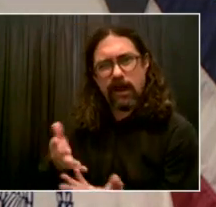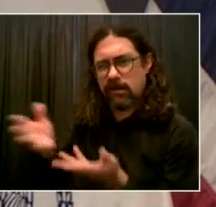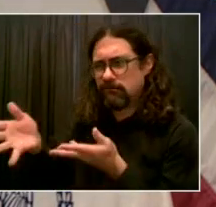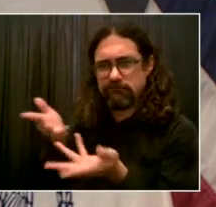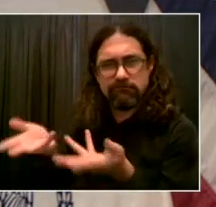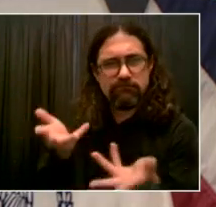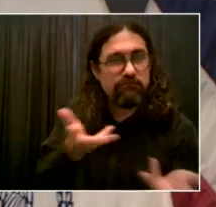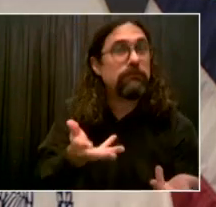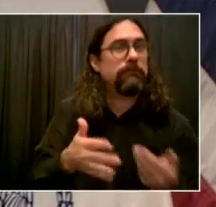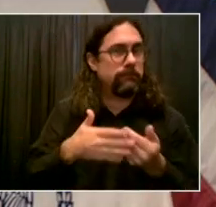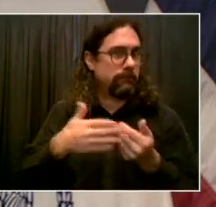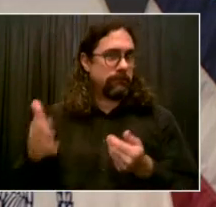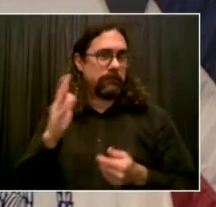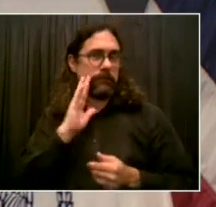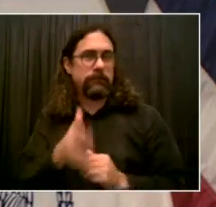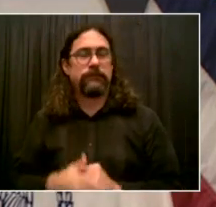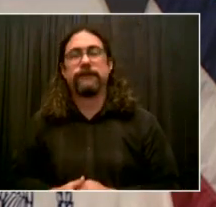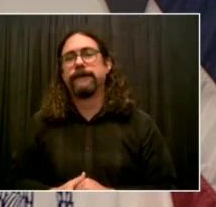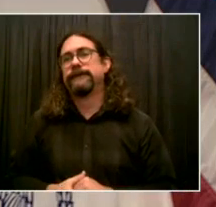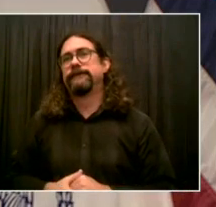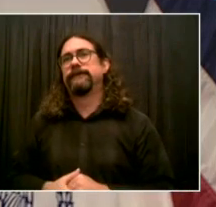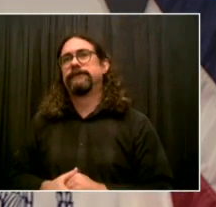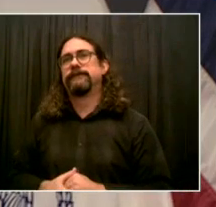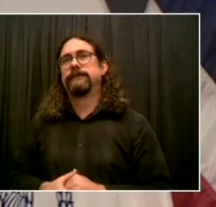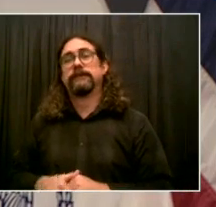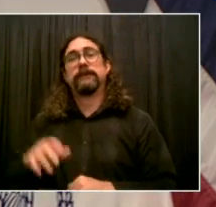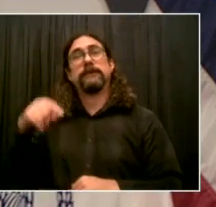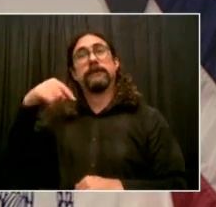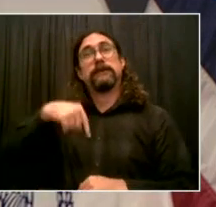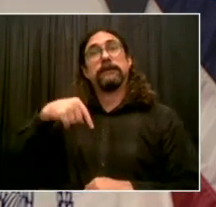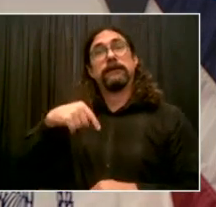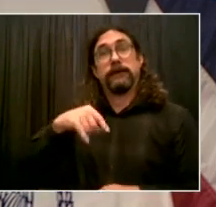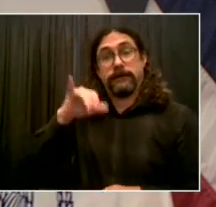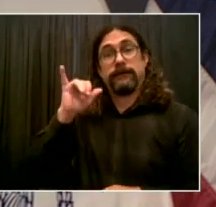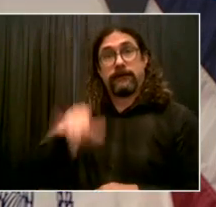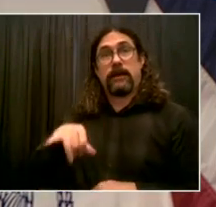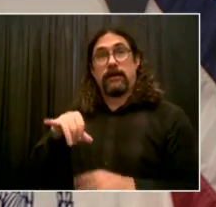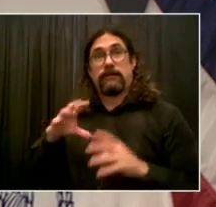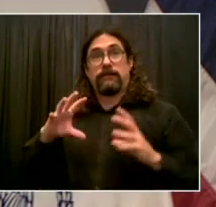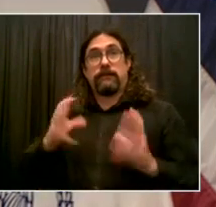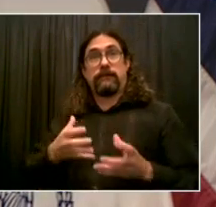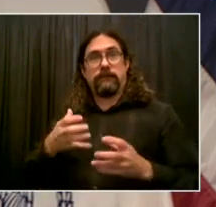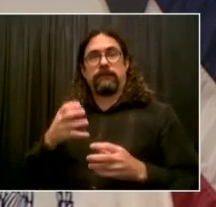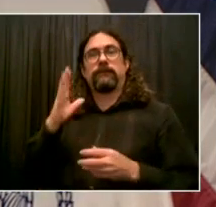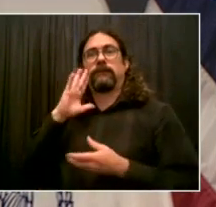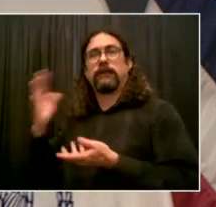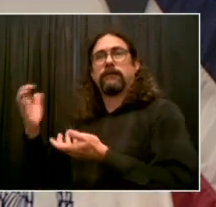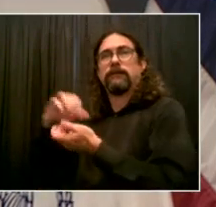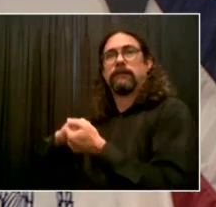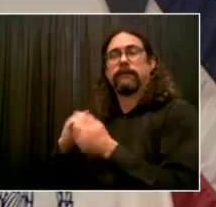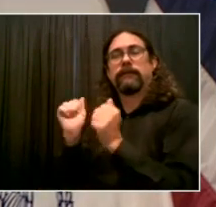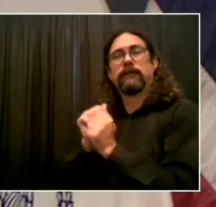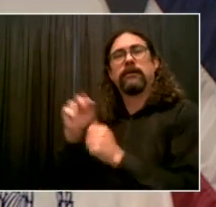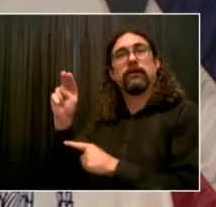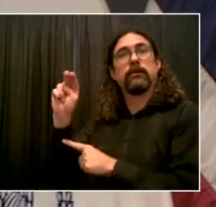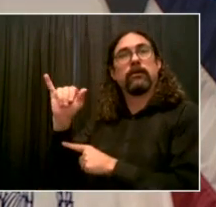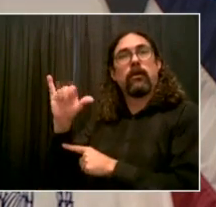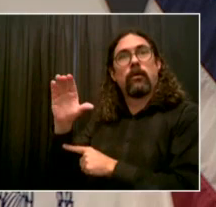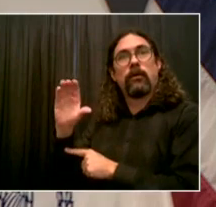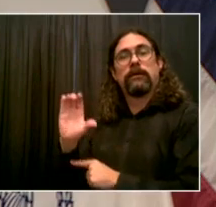with NYC Care. Again, thanks to everyone at Health and Hospitals. NYC Care guaranteed health care for all New Yorkers.